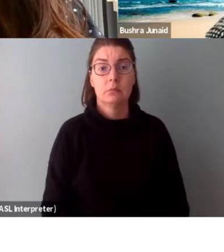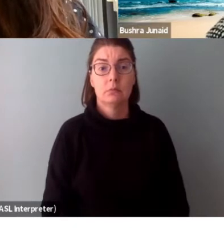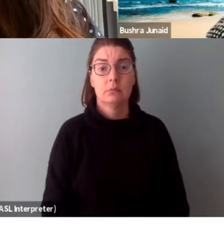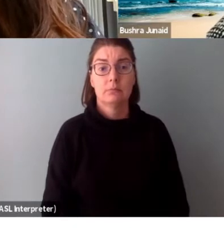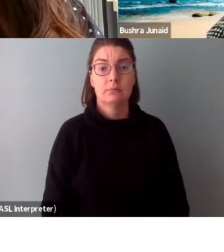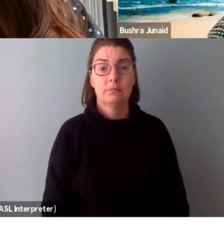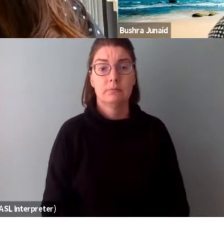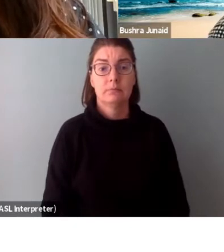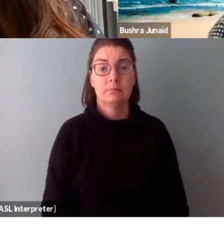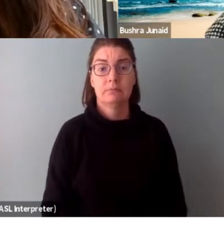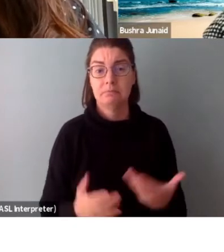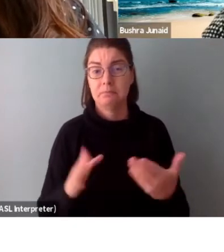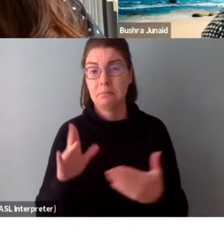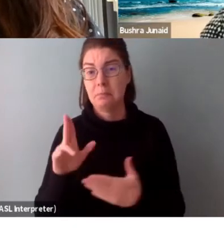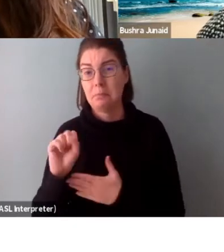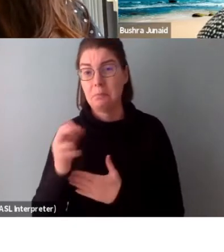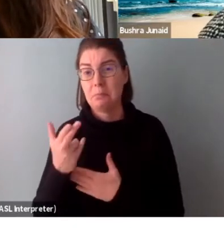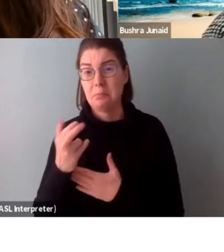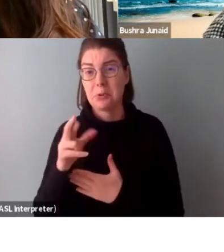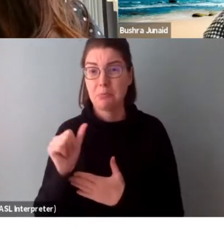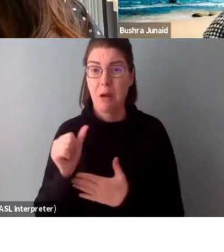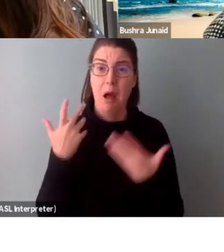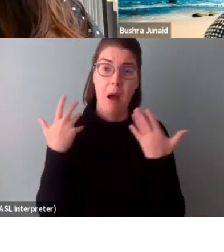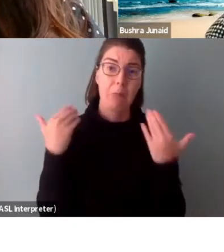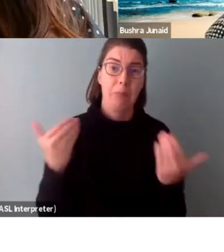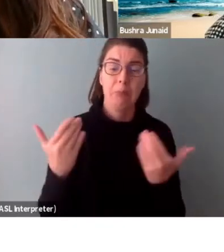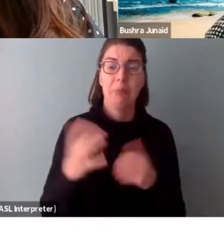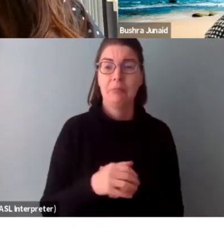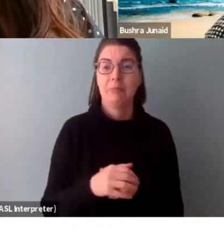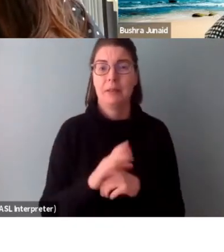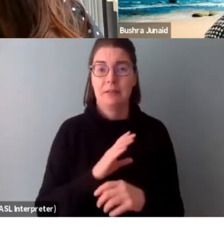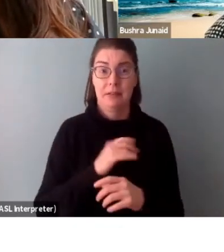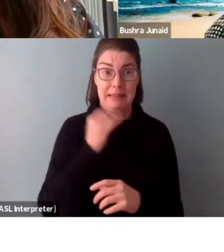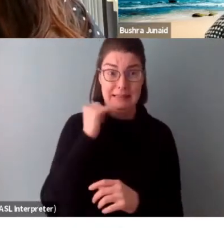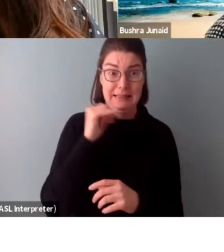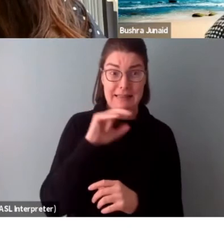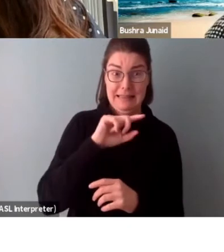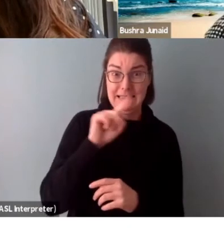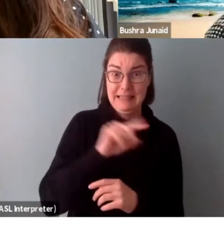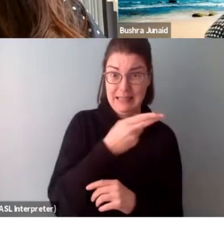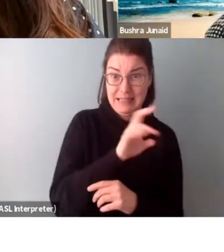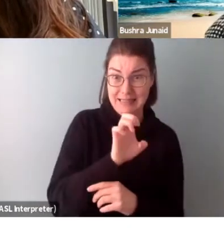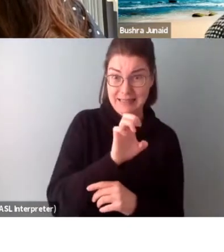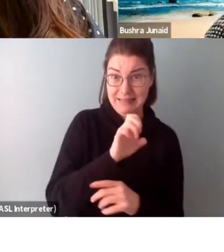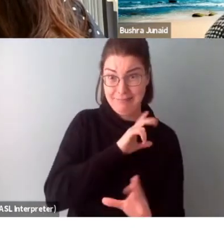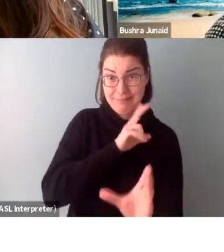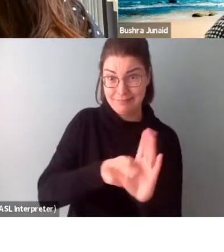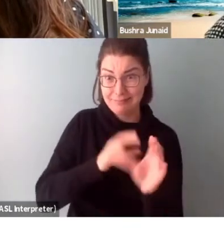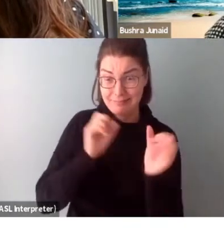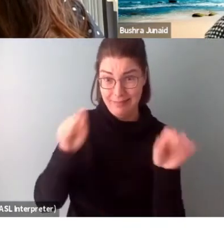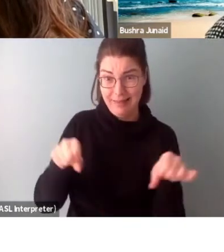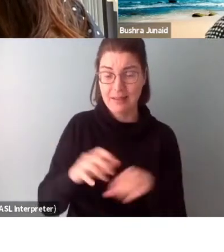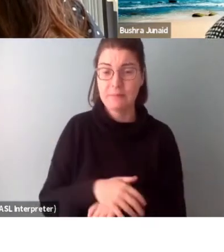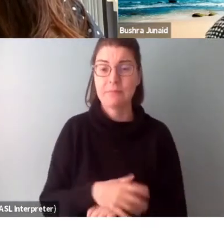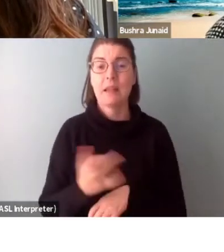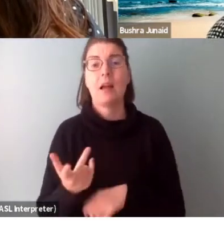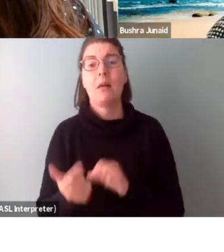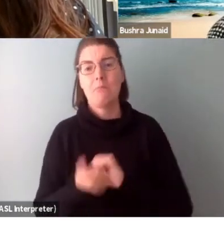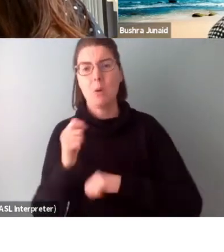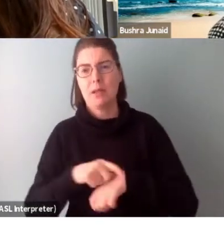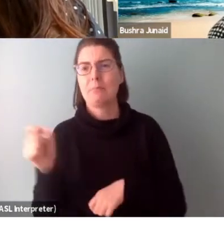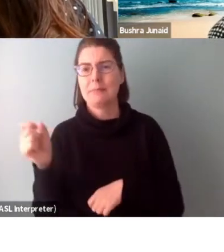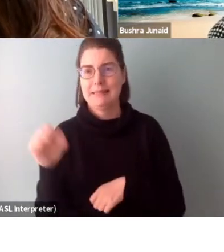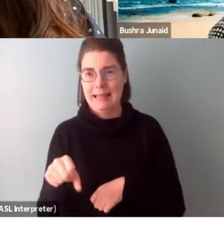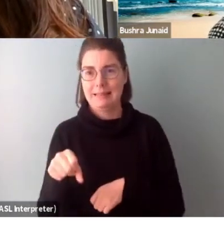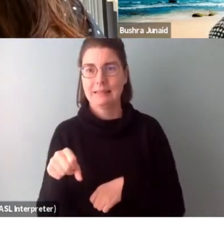I guess I'll answer that one too. But they do feel free to jump in at any point. In most cases, yes, OEC